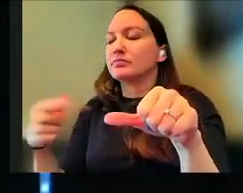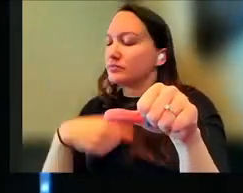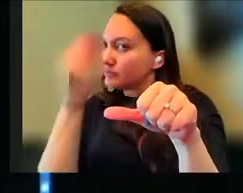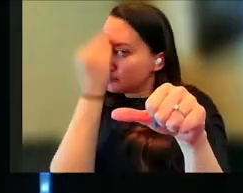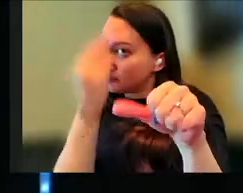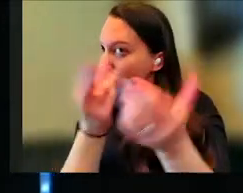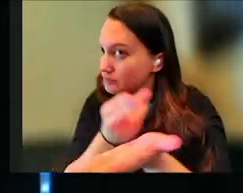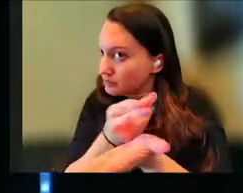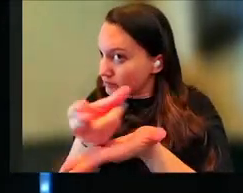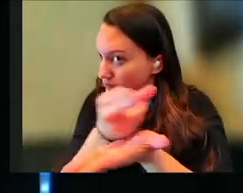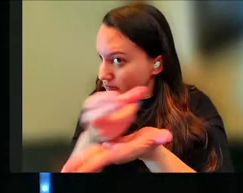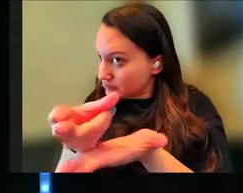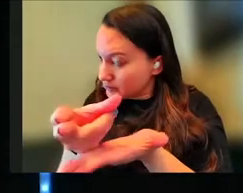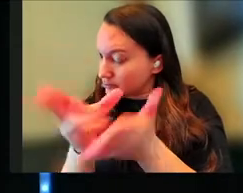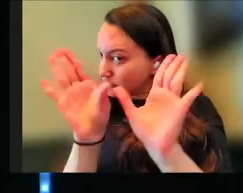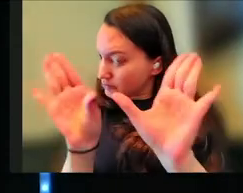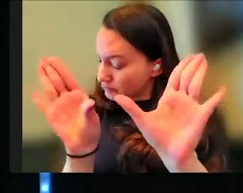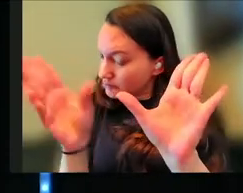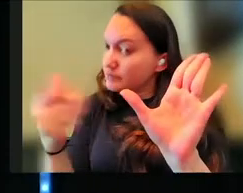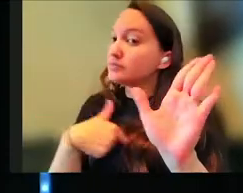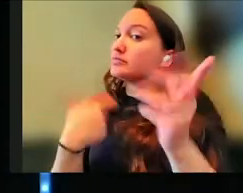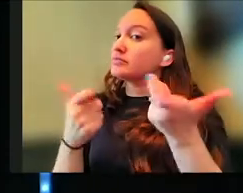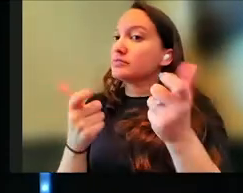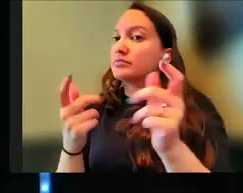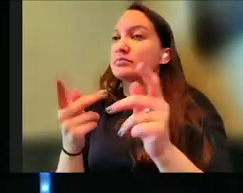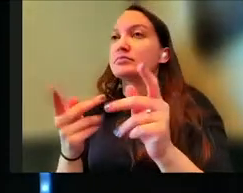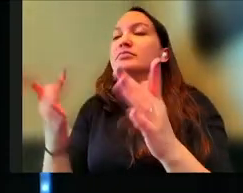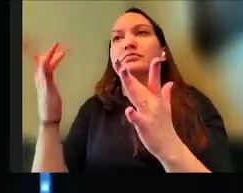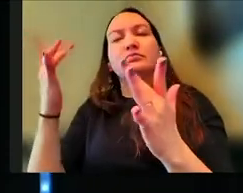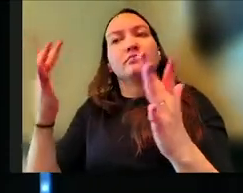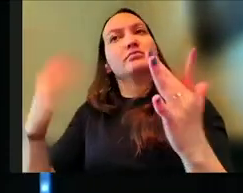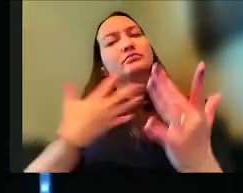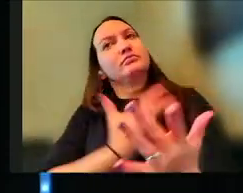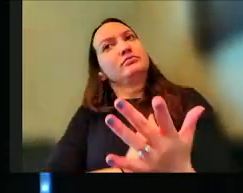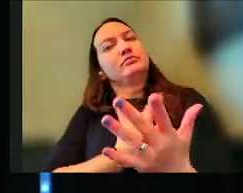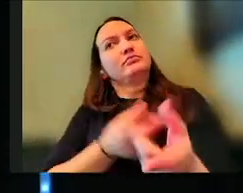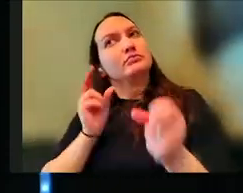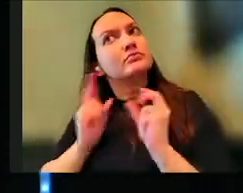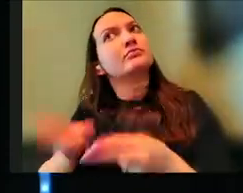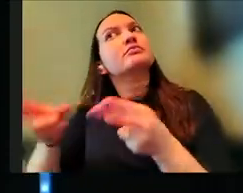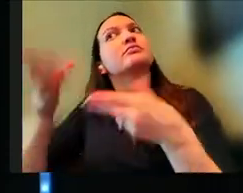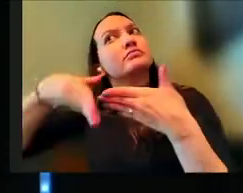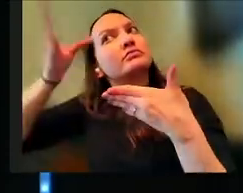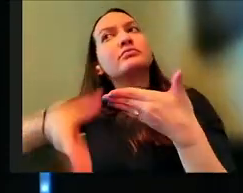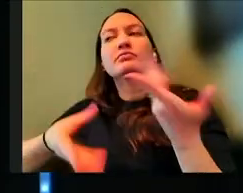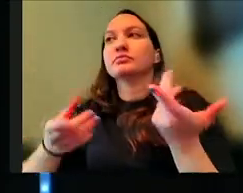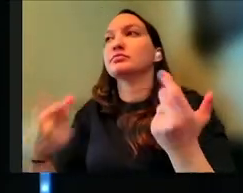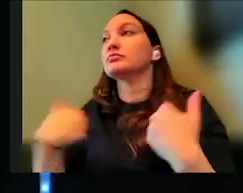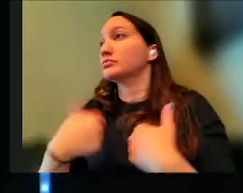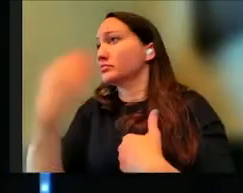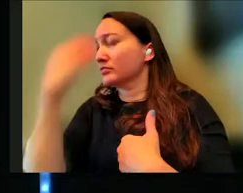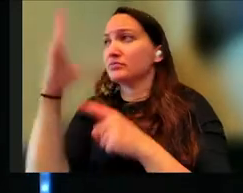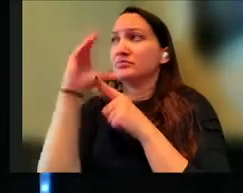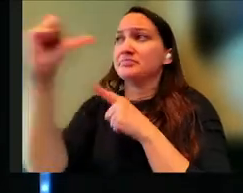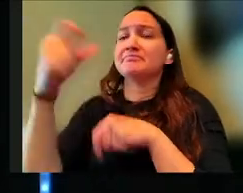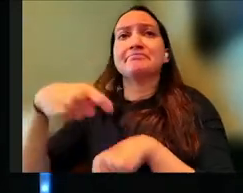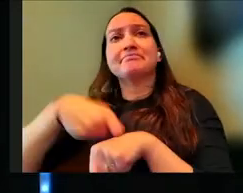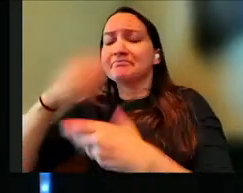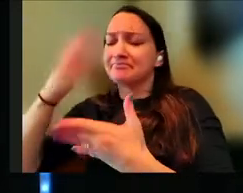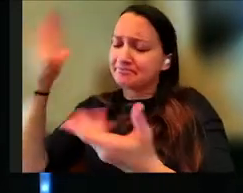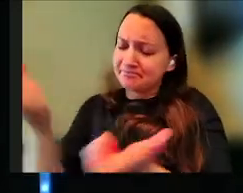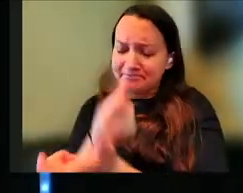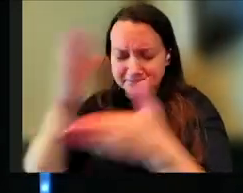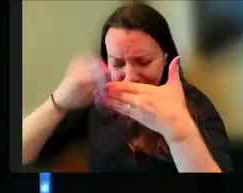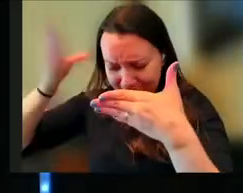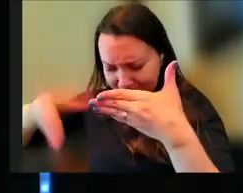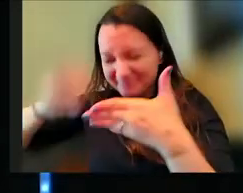honest with you, okay? I'm trying to give myself, cut myself some slack. We were in a rush. It's like, we knew we had to get out of We're trying to get all this stuff taken care of. It was